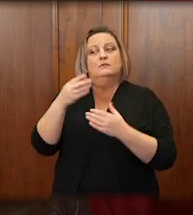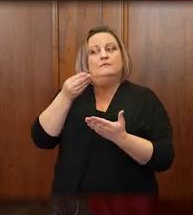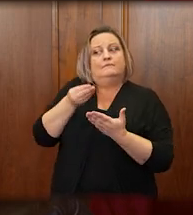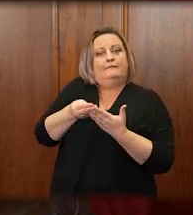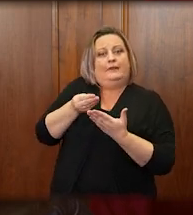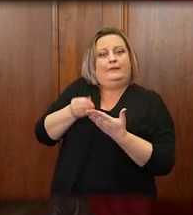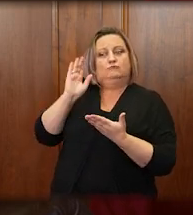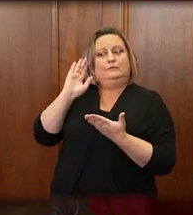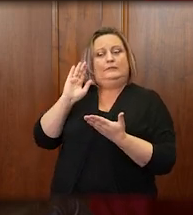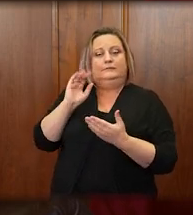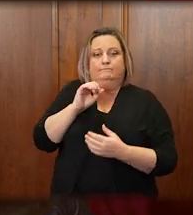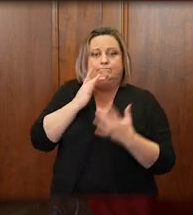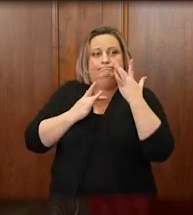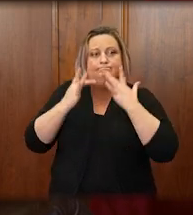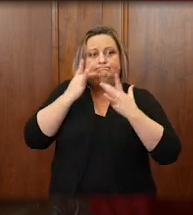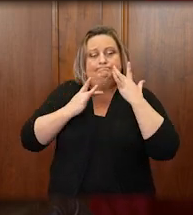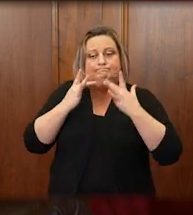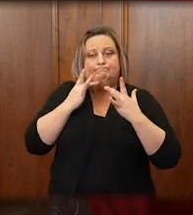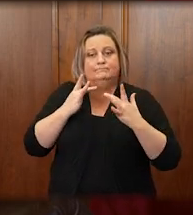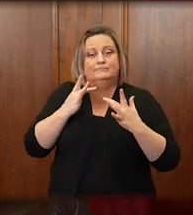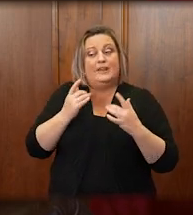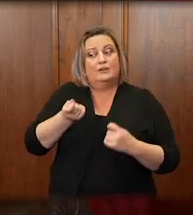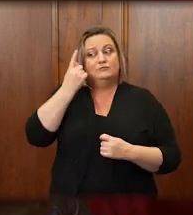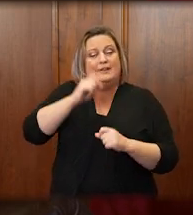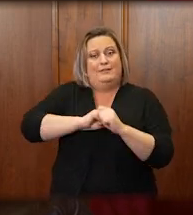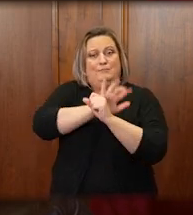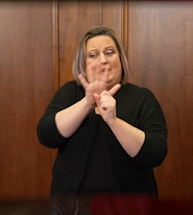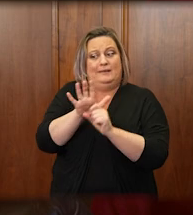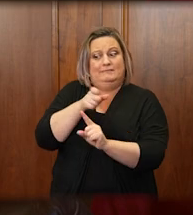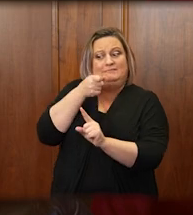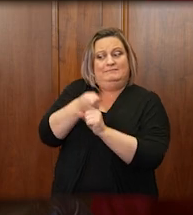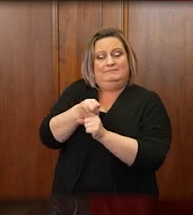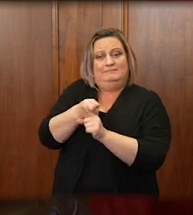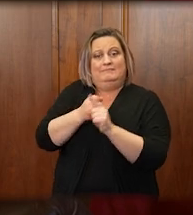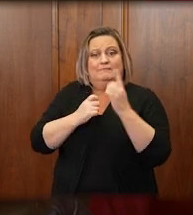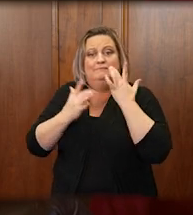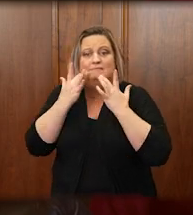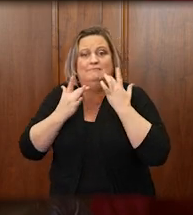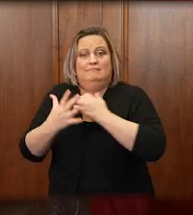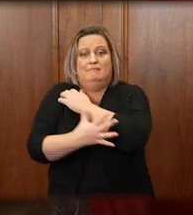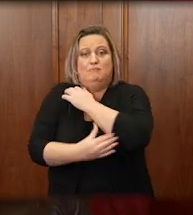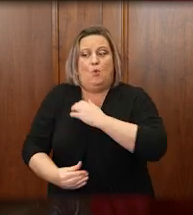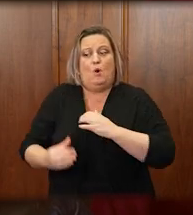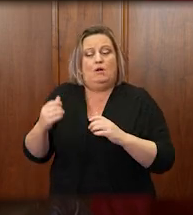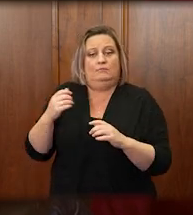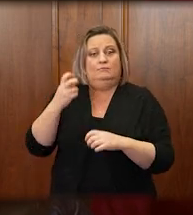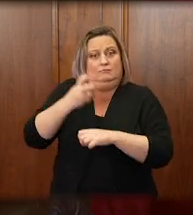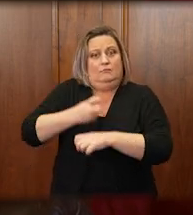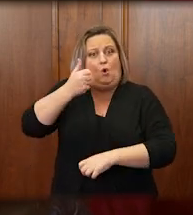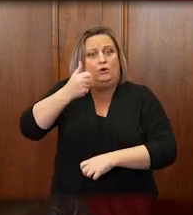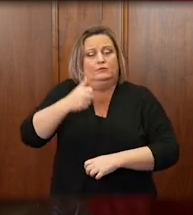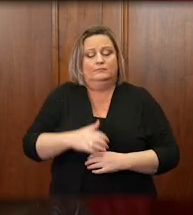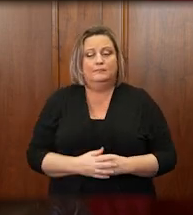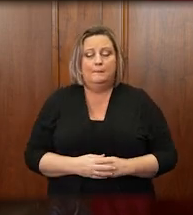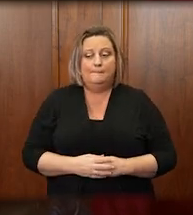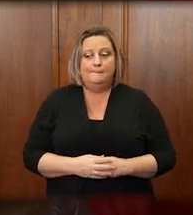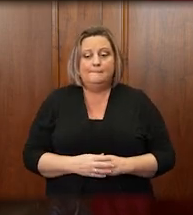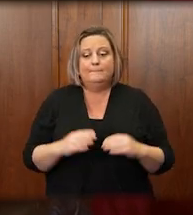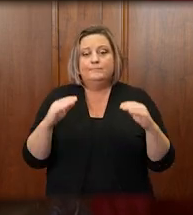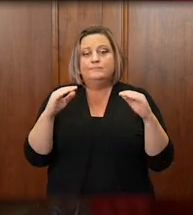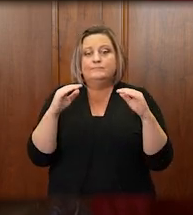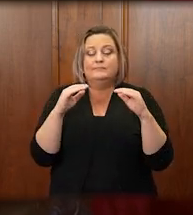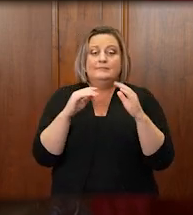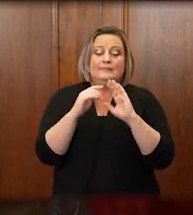The pandemic has hit the poor harder than anyone. The access to Justice Commission, Equal Justice Wyoming,